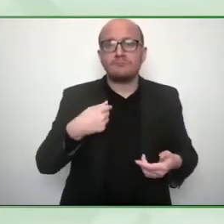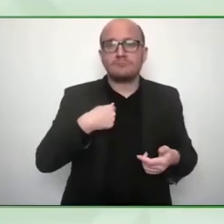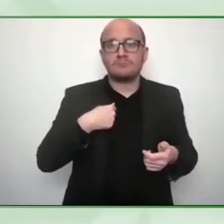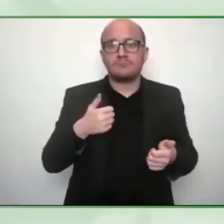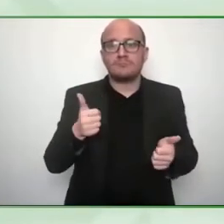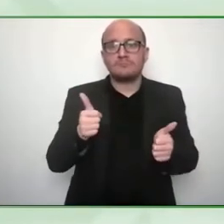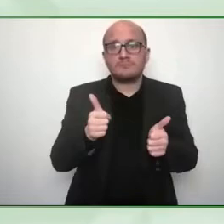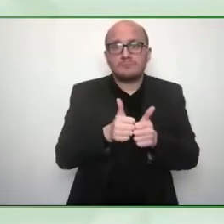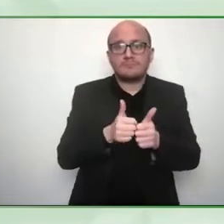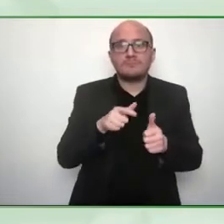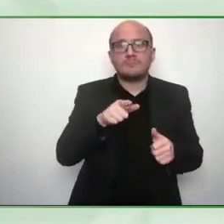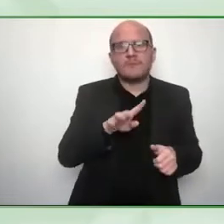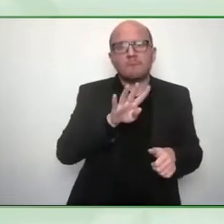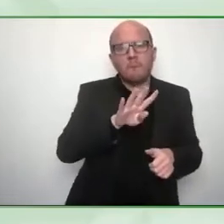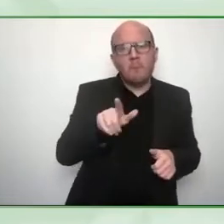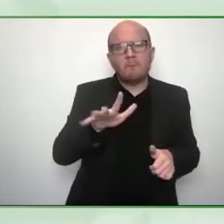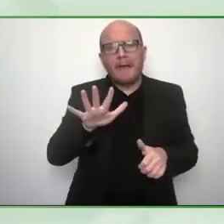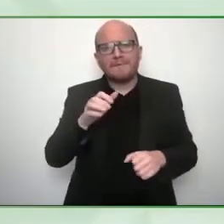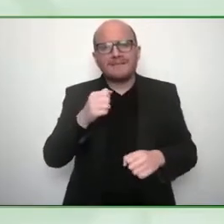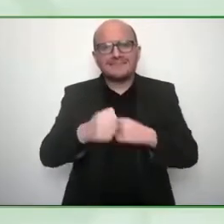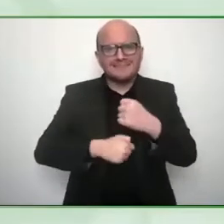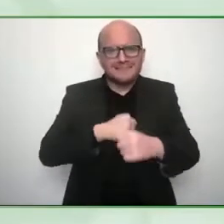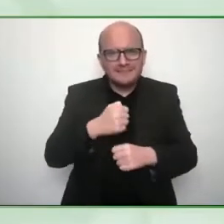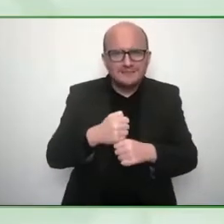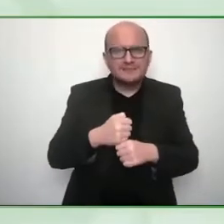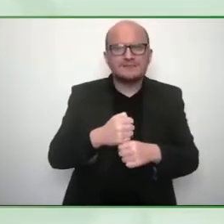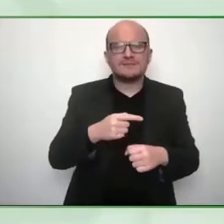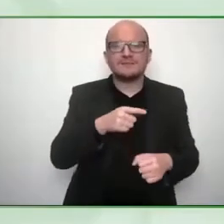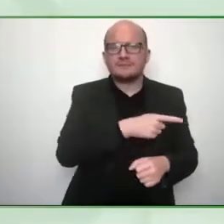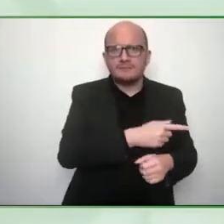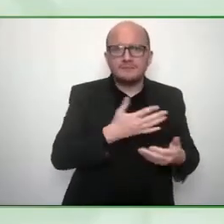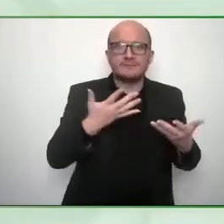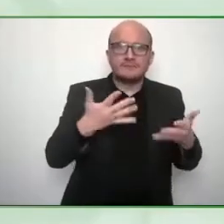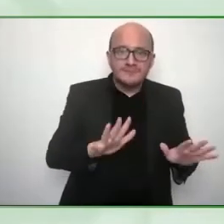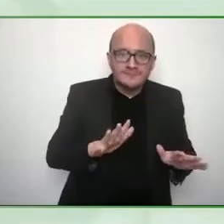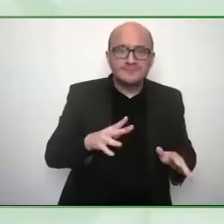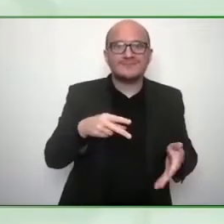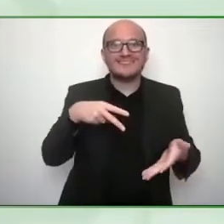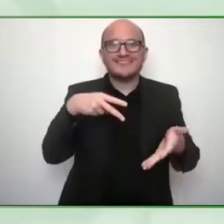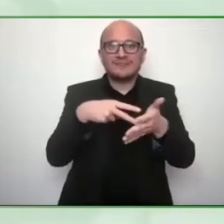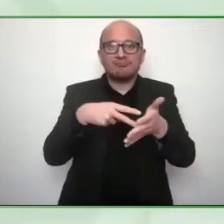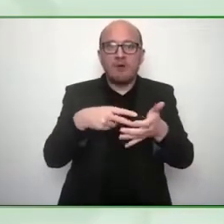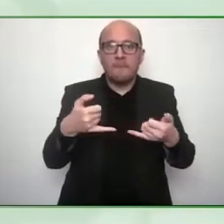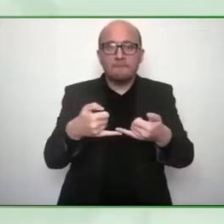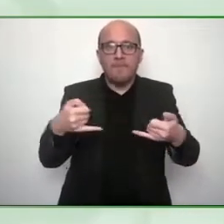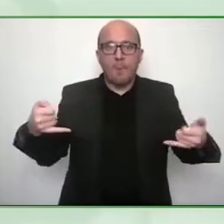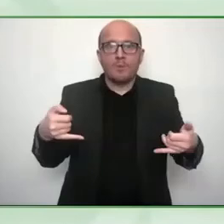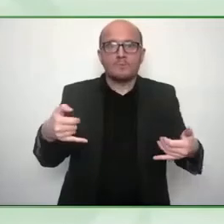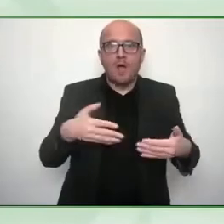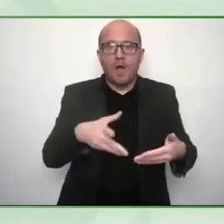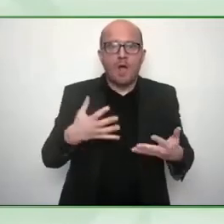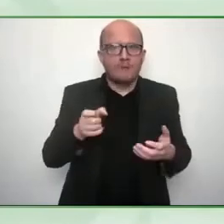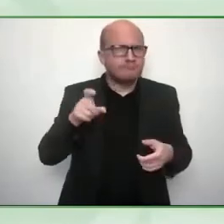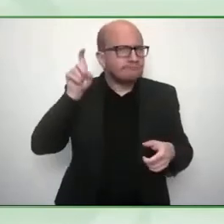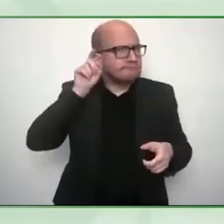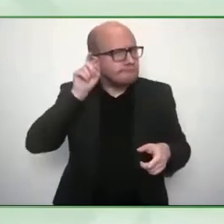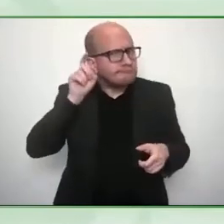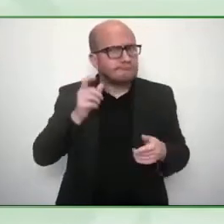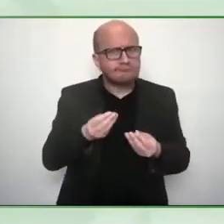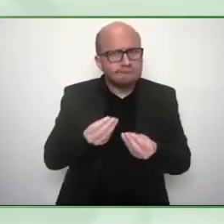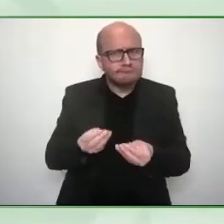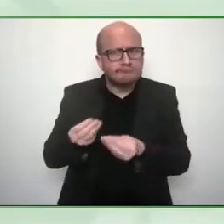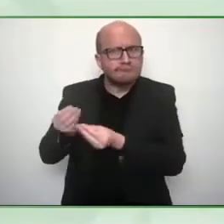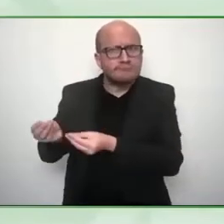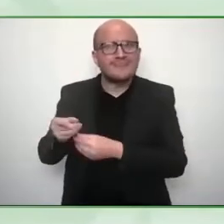aids in the camps uh on the Syrian border and in the developing world traditionally it's a very artisan approach